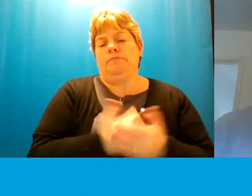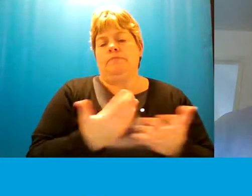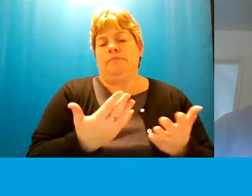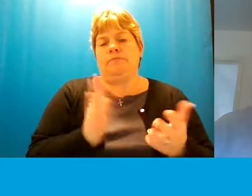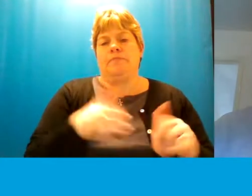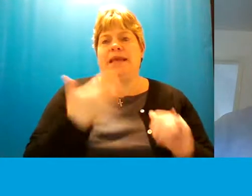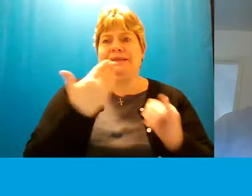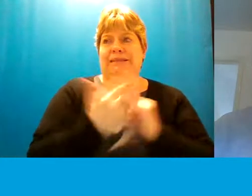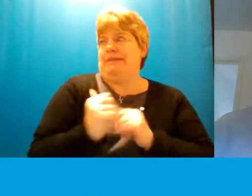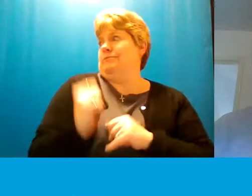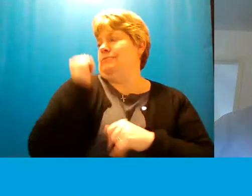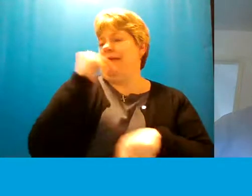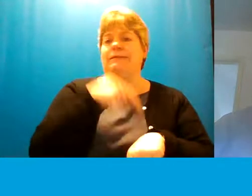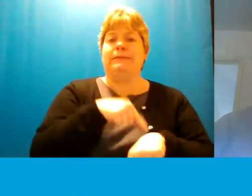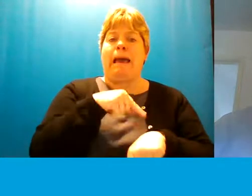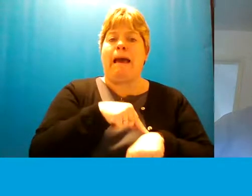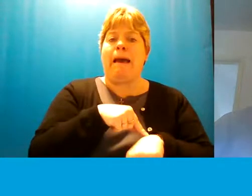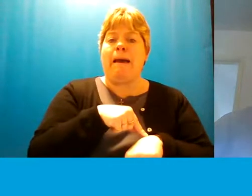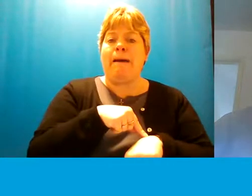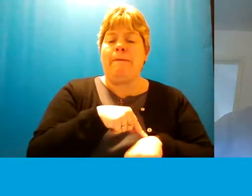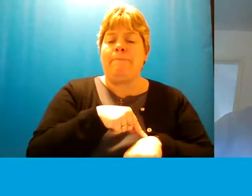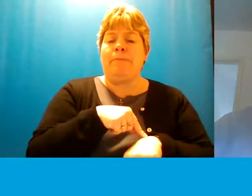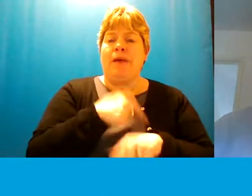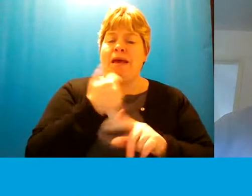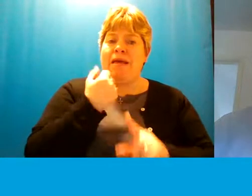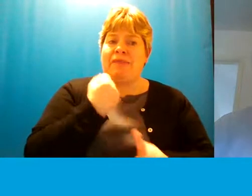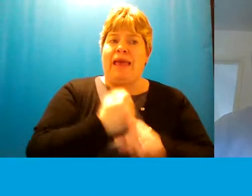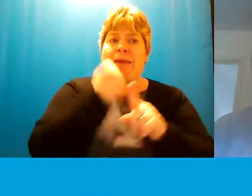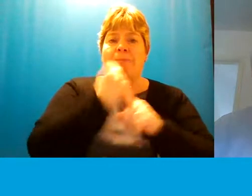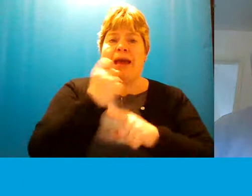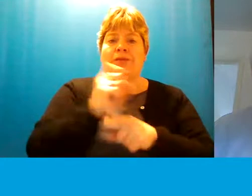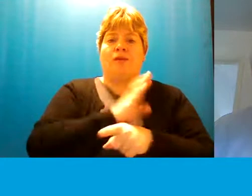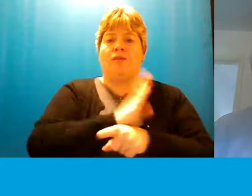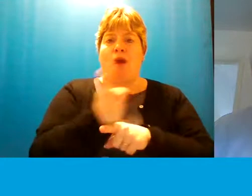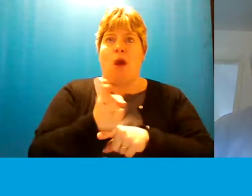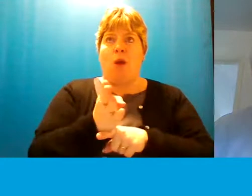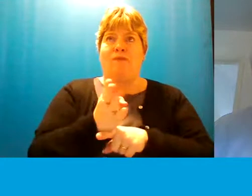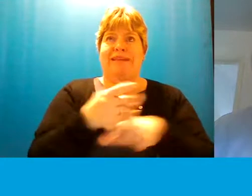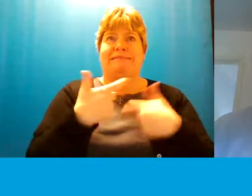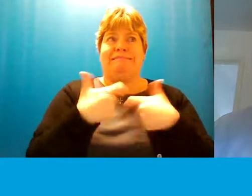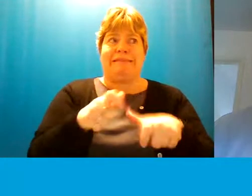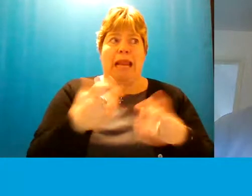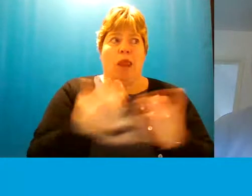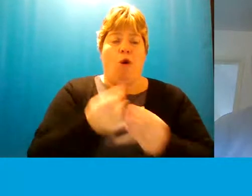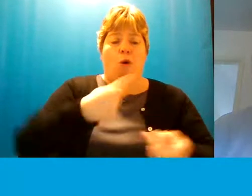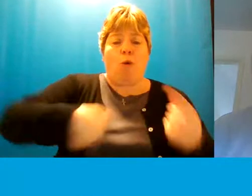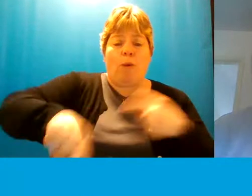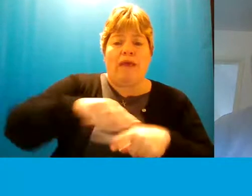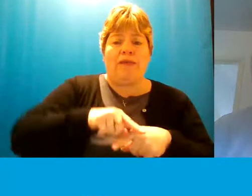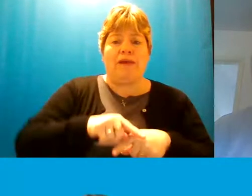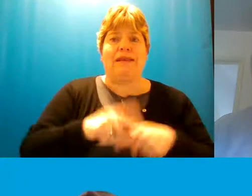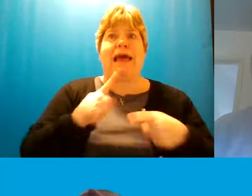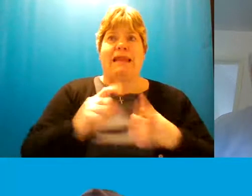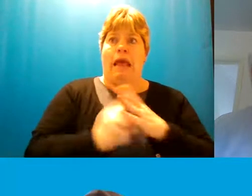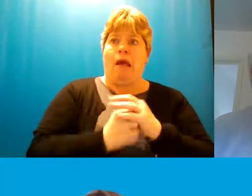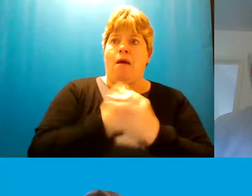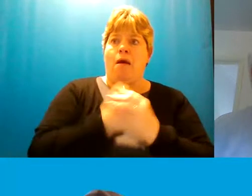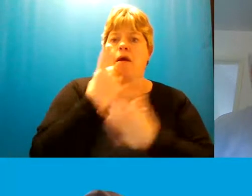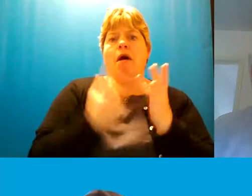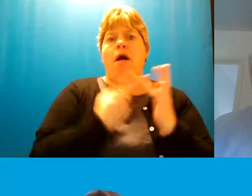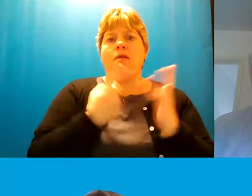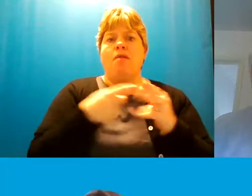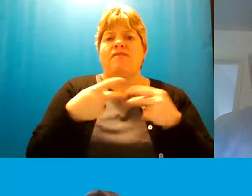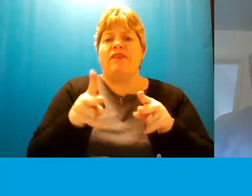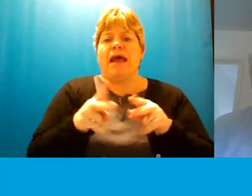since that session um the impact of covid has stayed with us all and the emergence of the omicron variant has